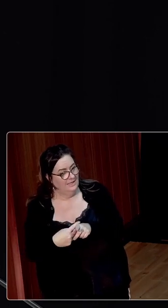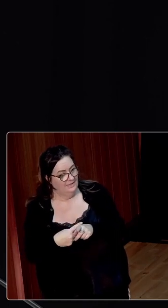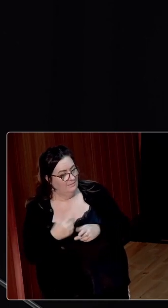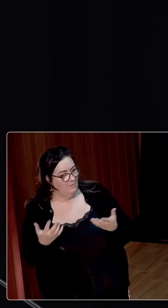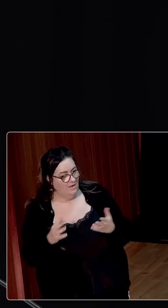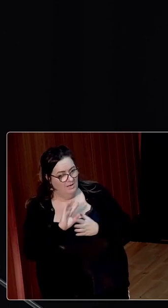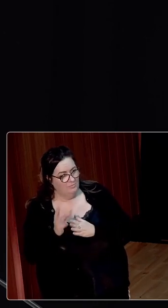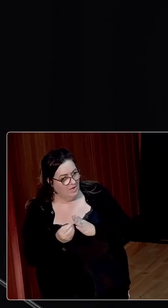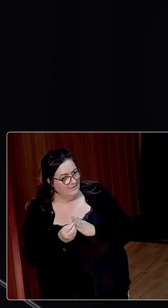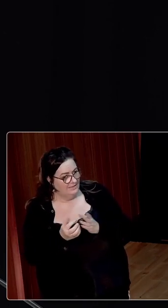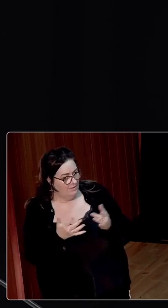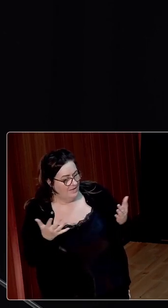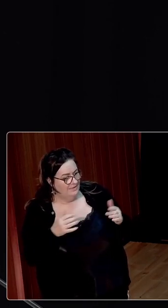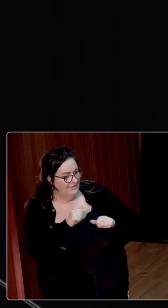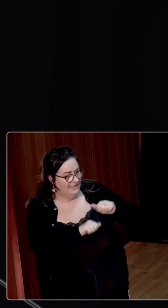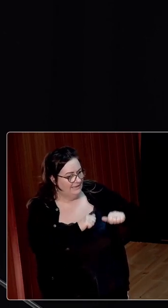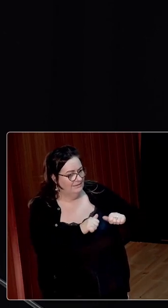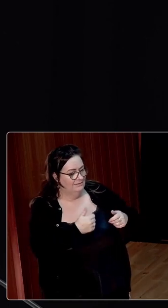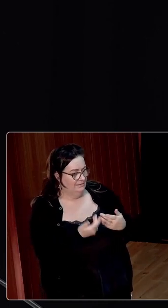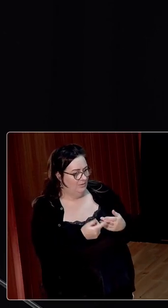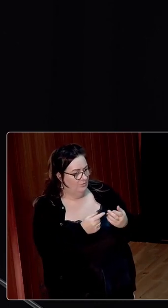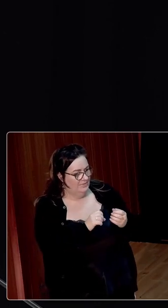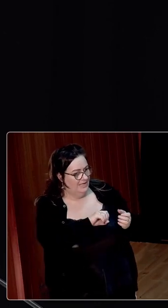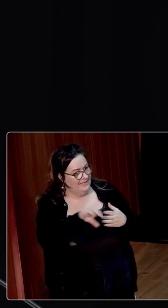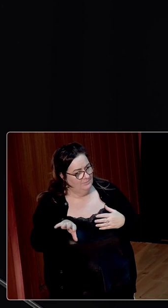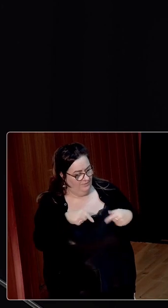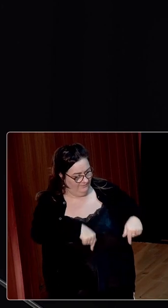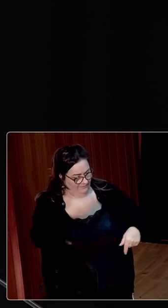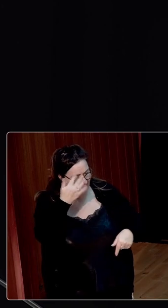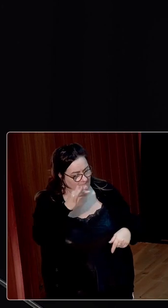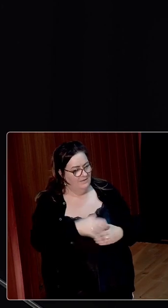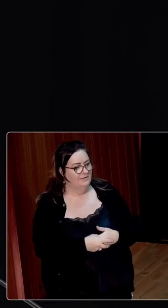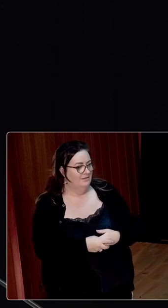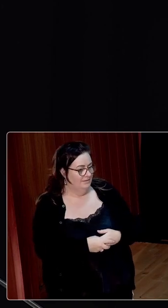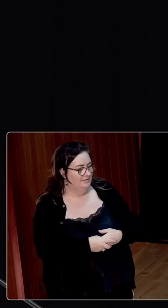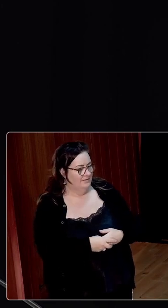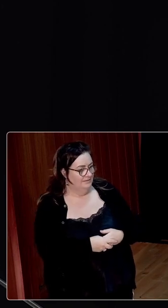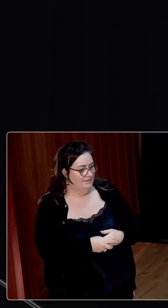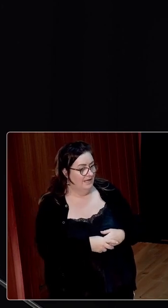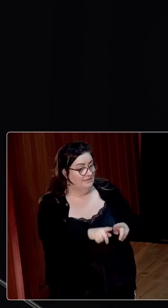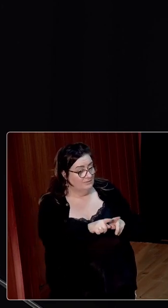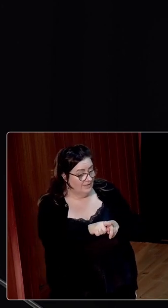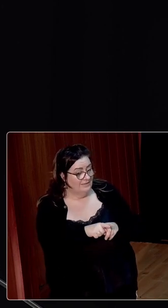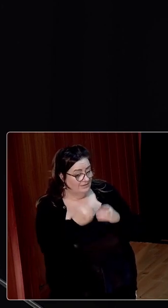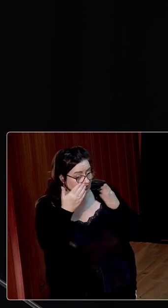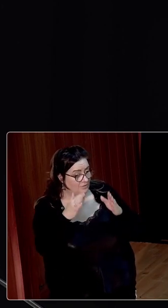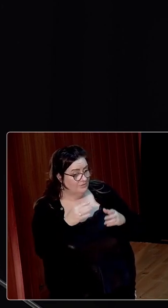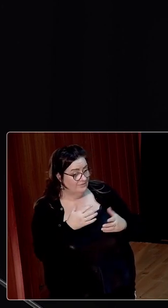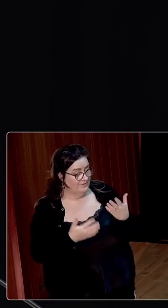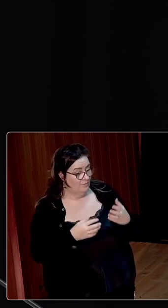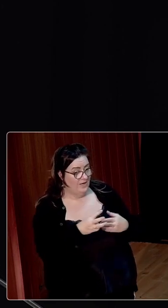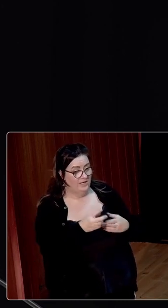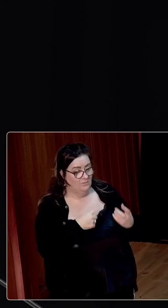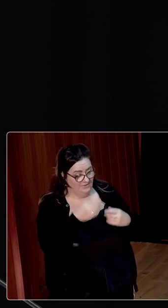and quantity of live cattle that will be exported from Ireland. It was revealed also in the manner that Ireland chose